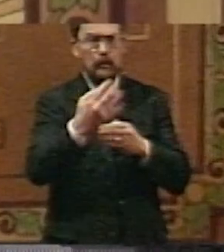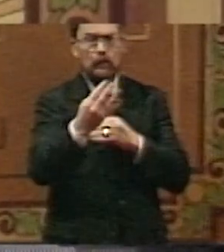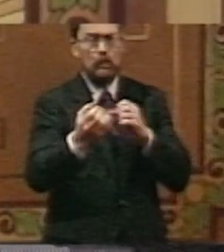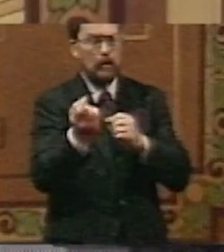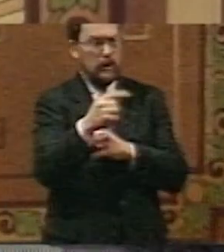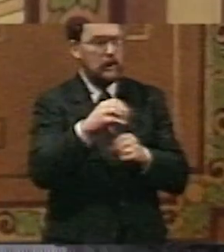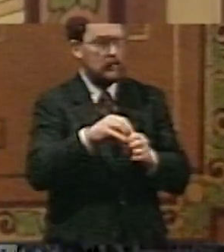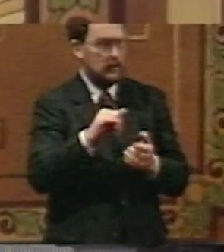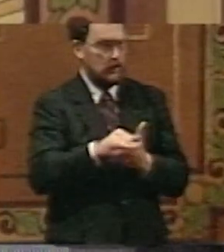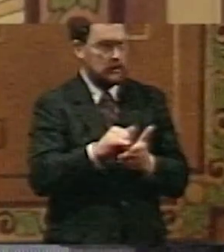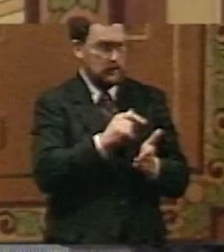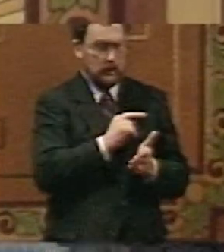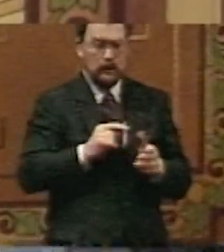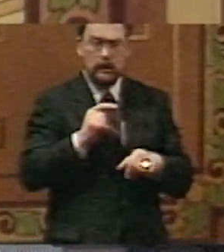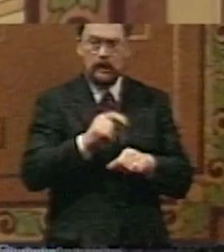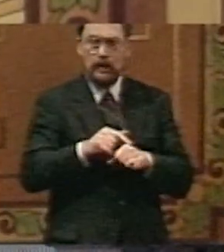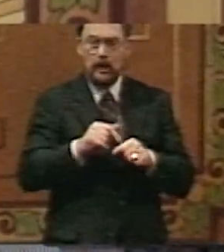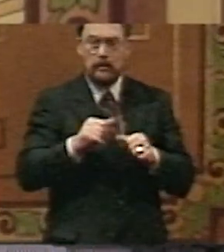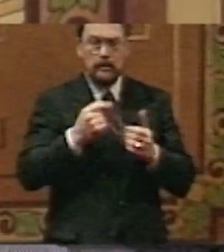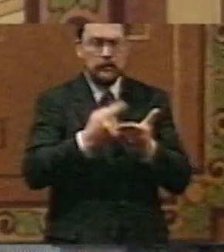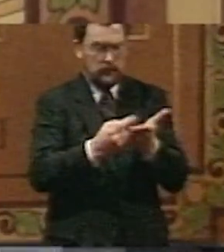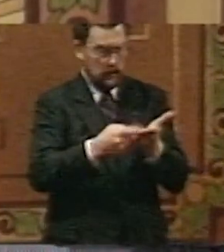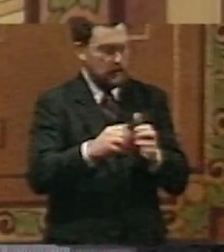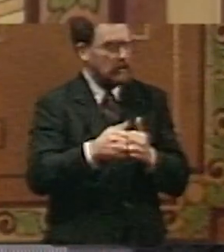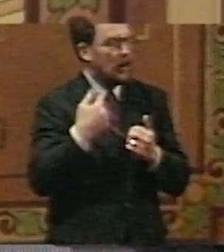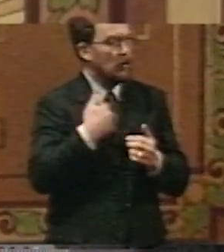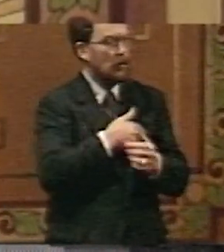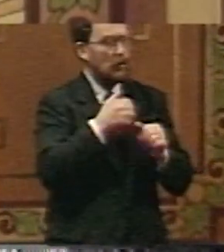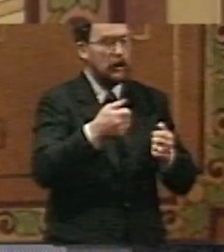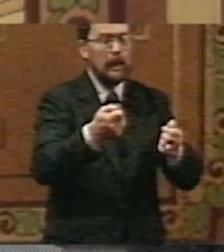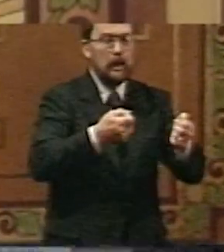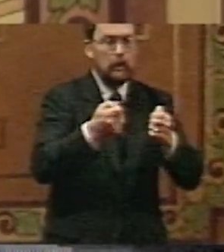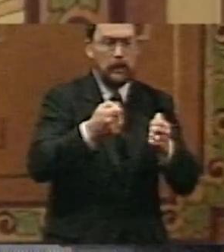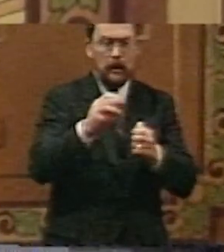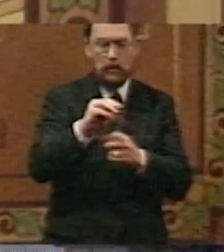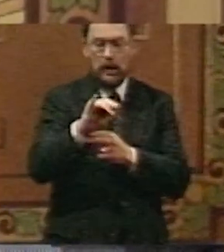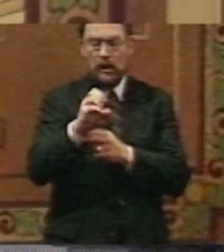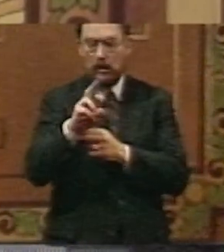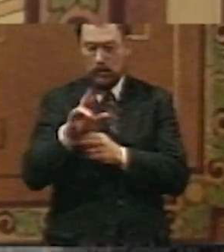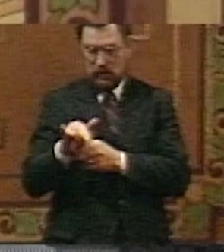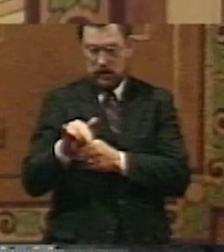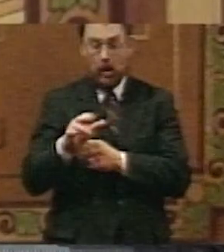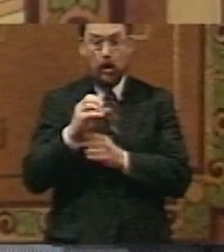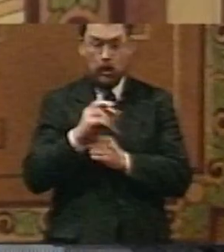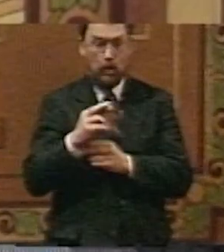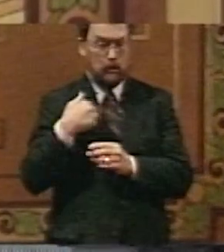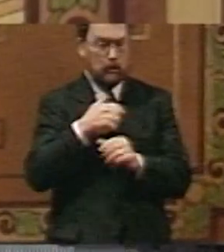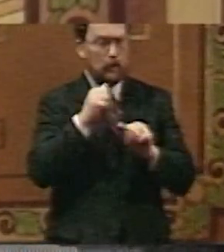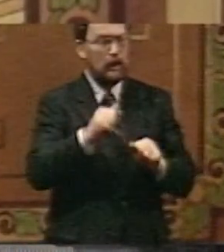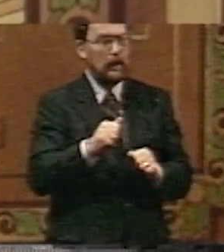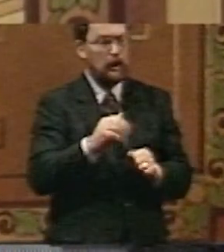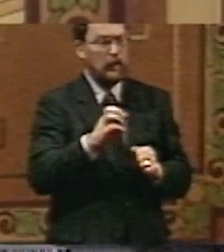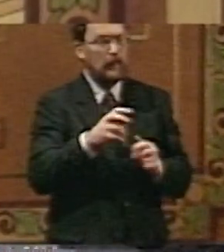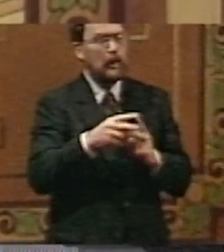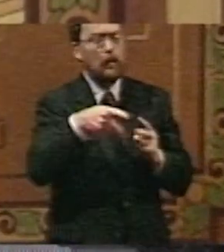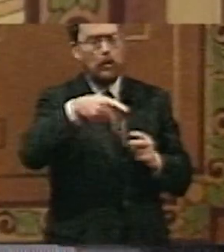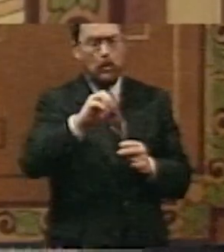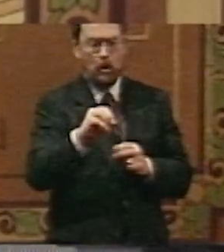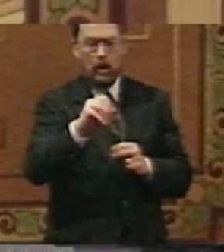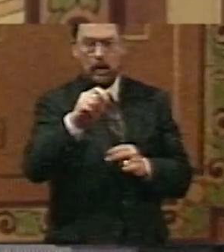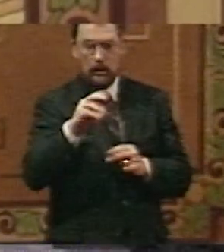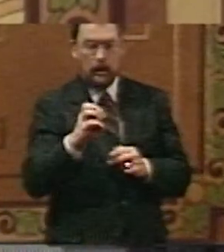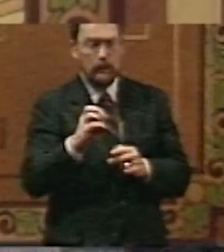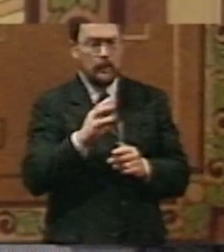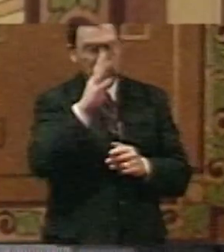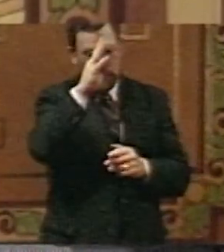legislative session engage in a discussion about how we are going to manage misery, or our other choice is to be very proactive and innovative